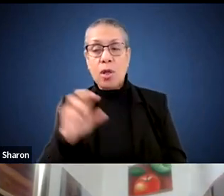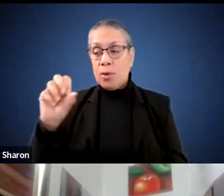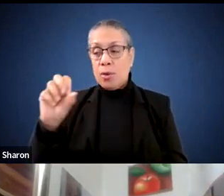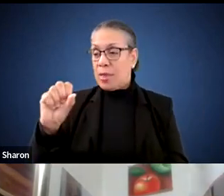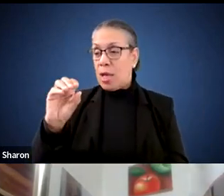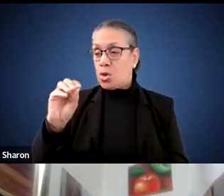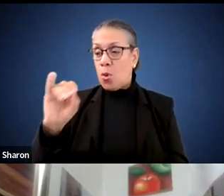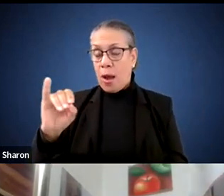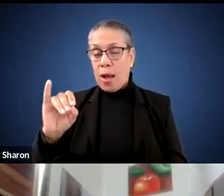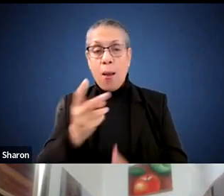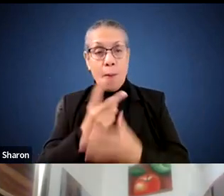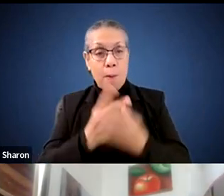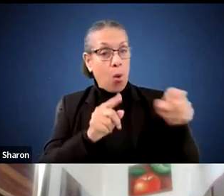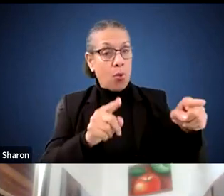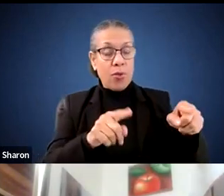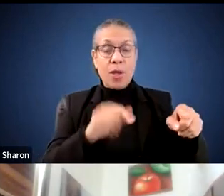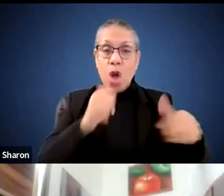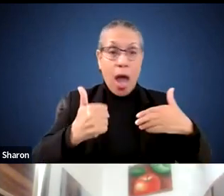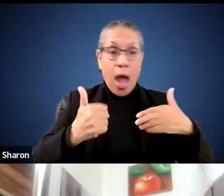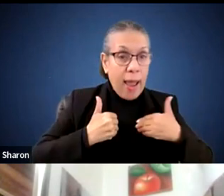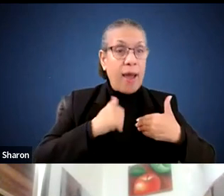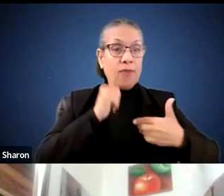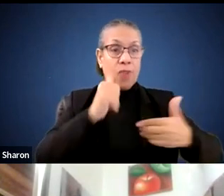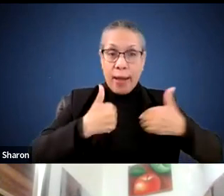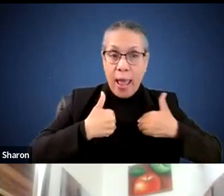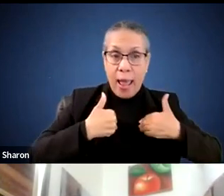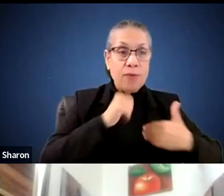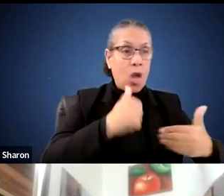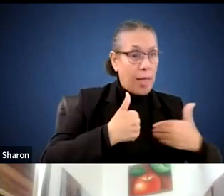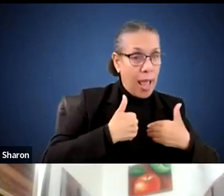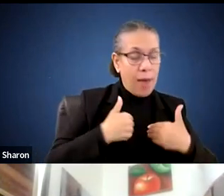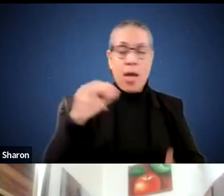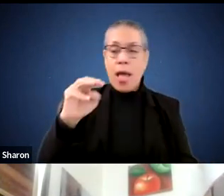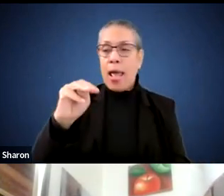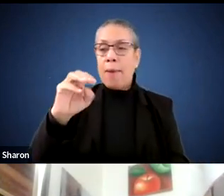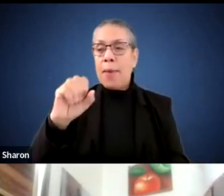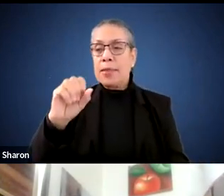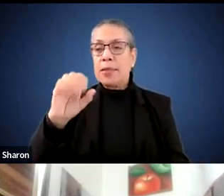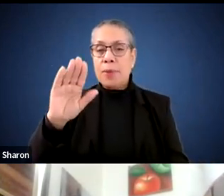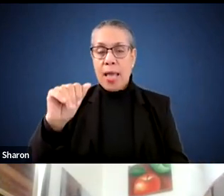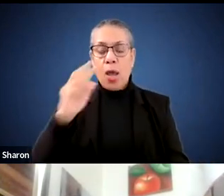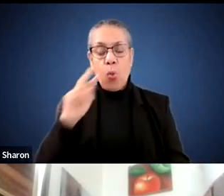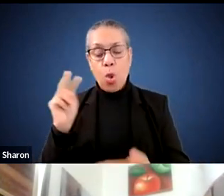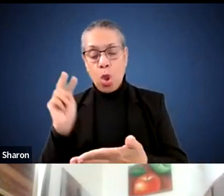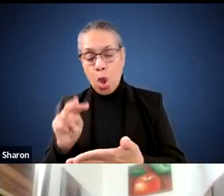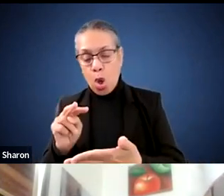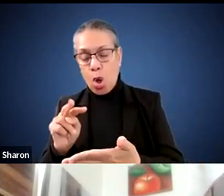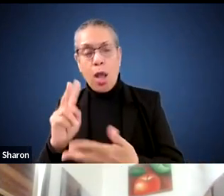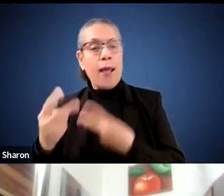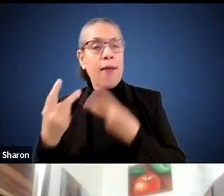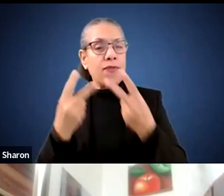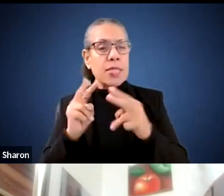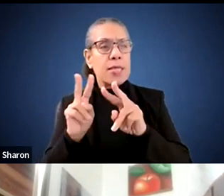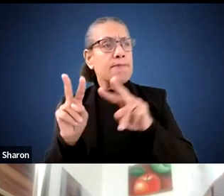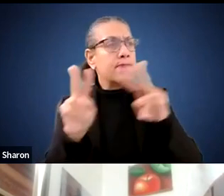at both these facilities, I think the MSBA will, will, will review and likely visit these schools to get a better